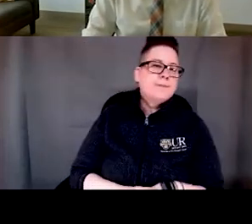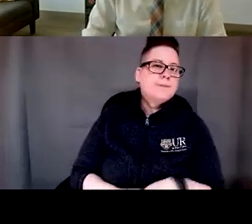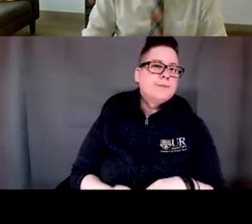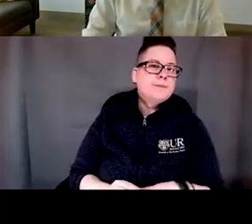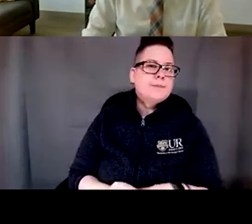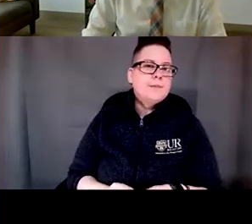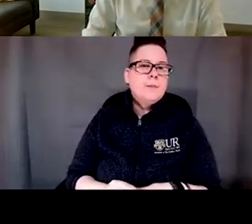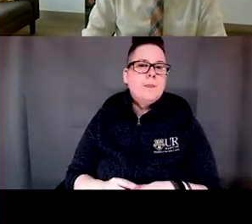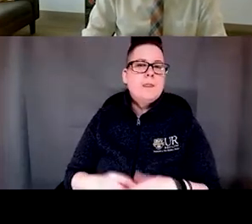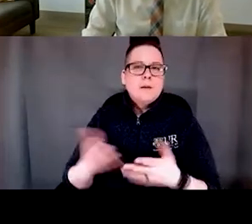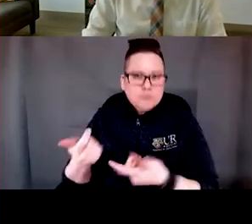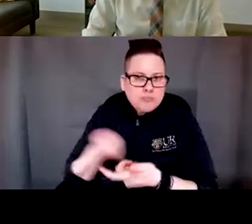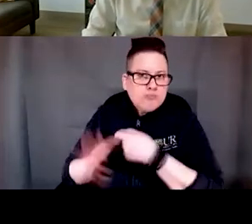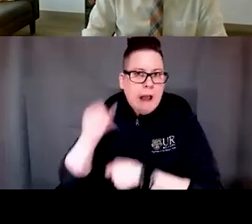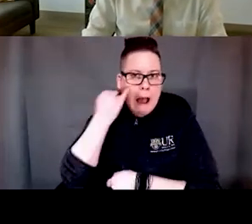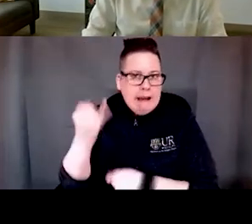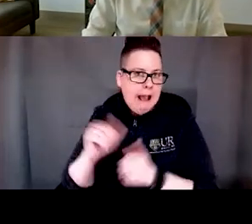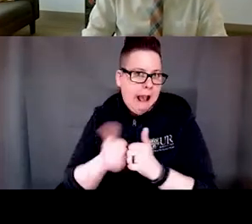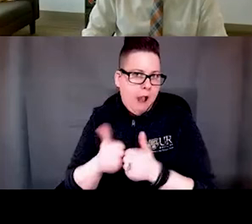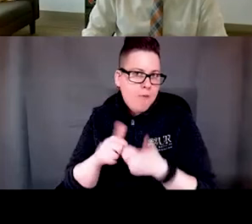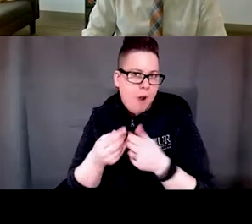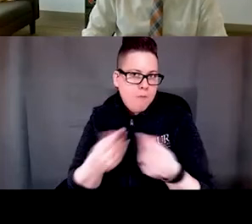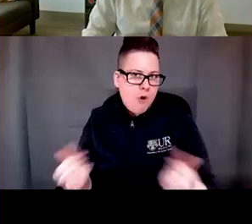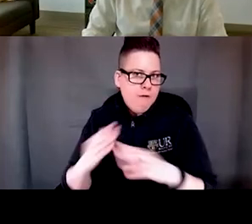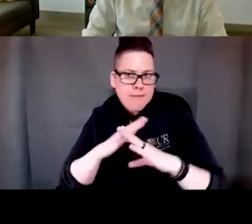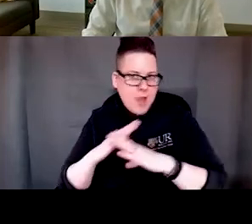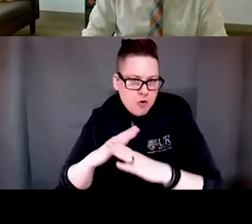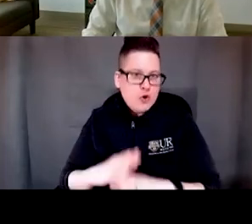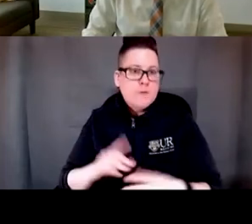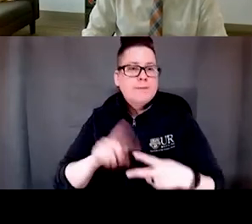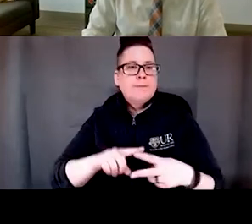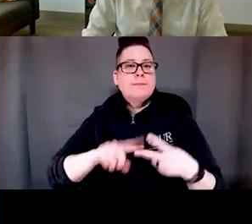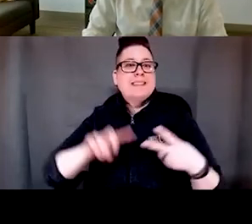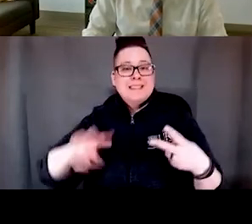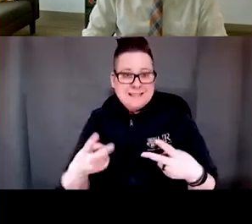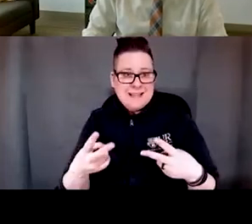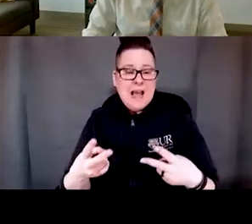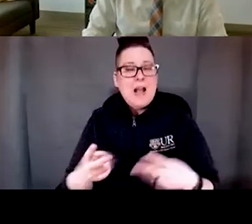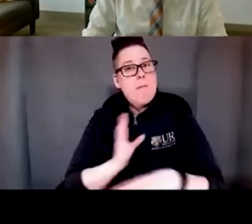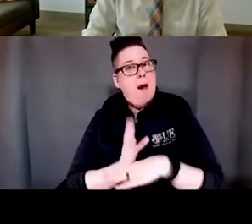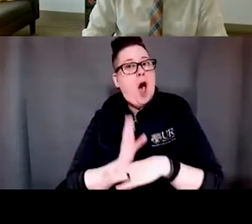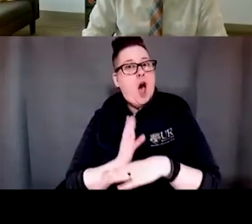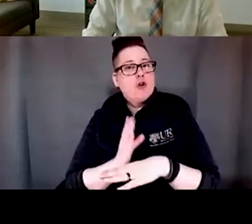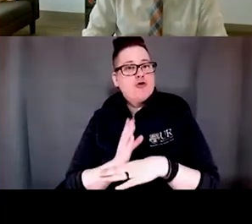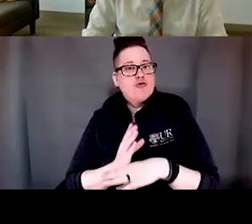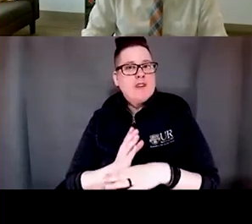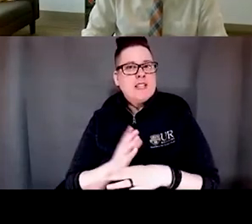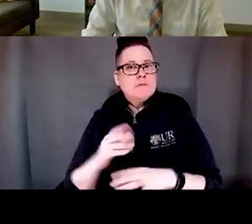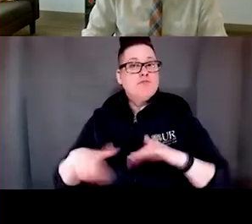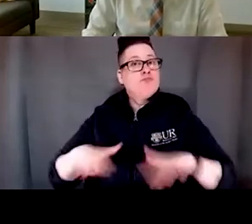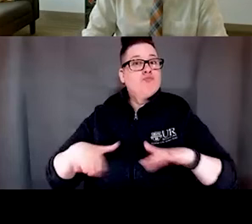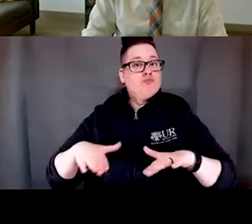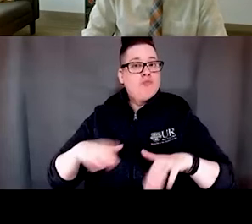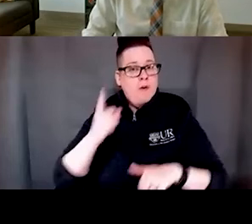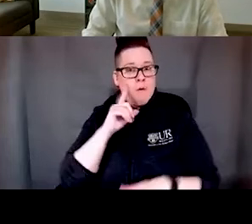And then the second component is a moderate intense walk that's done for 45 minutes, three times a week for 16